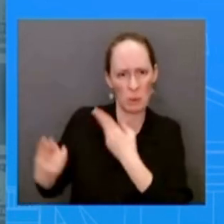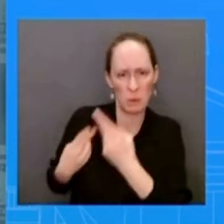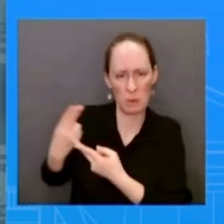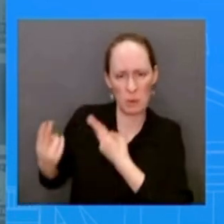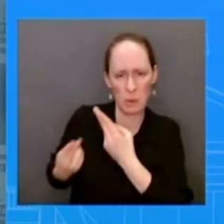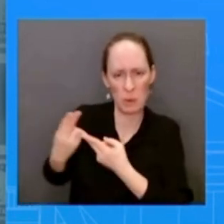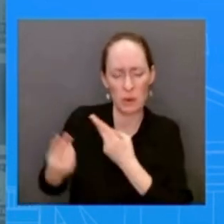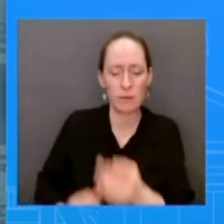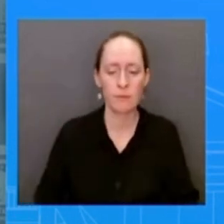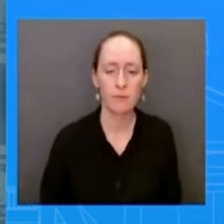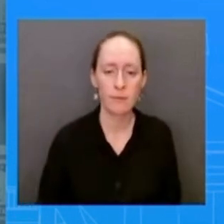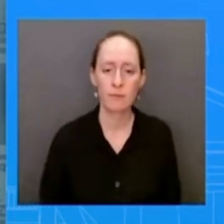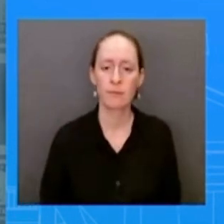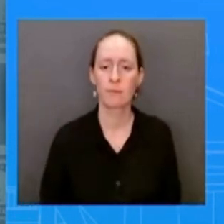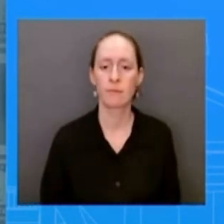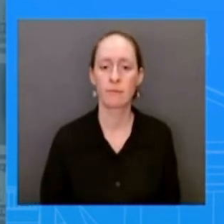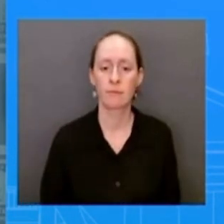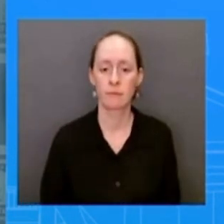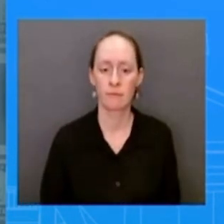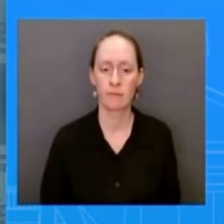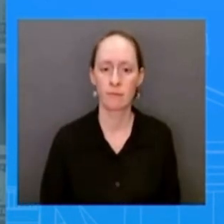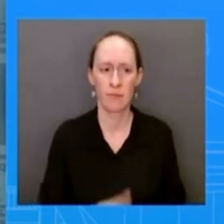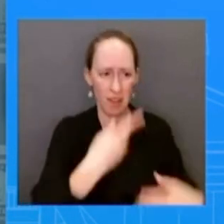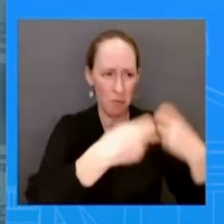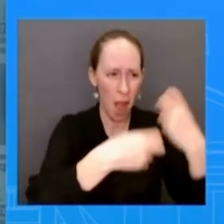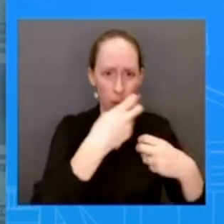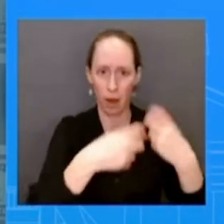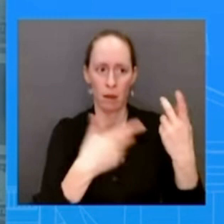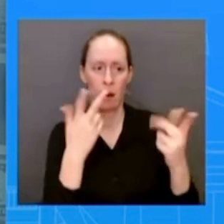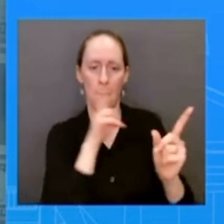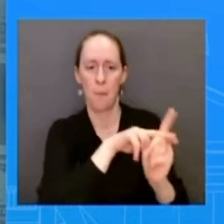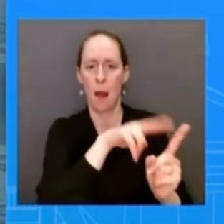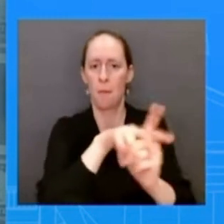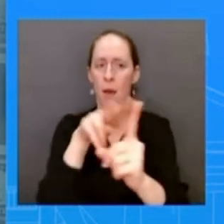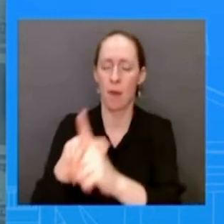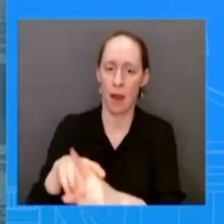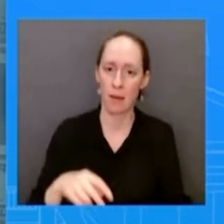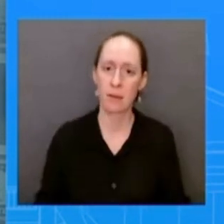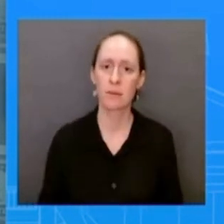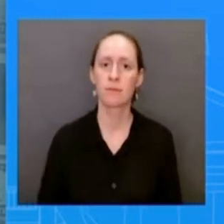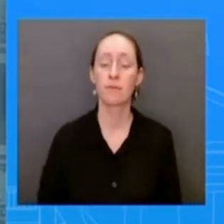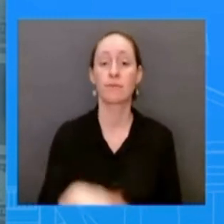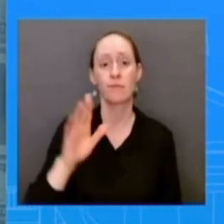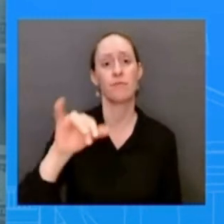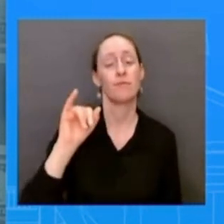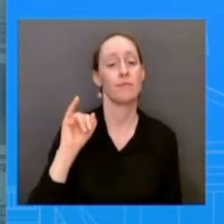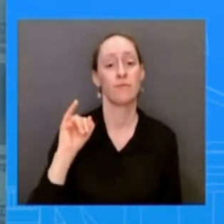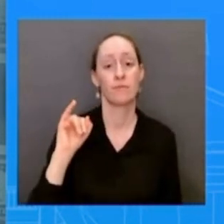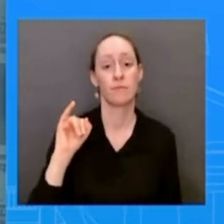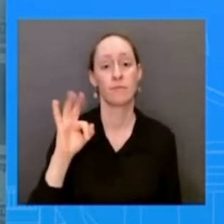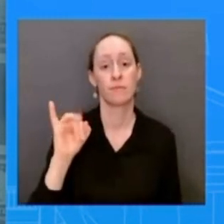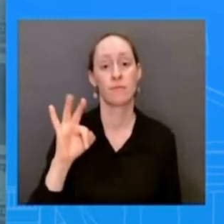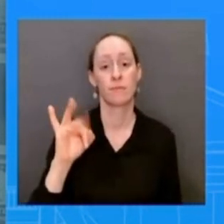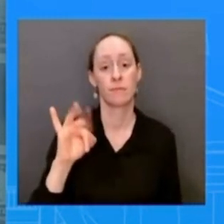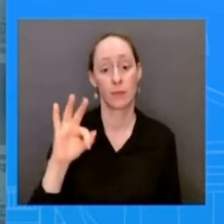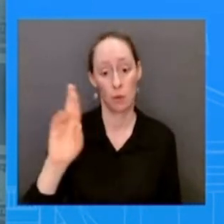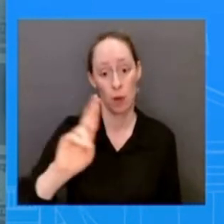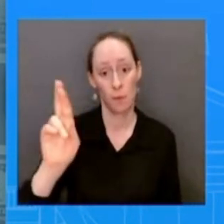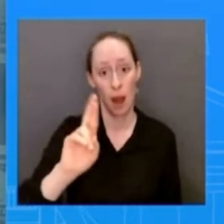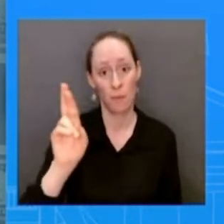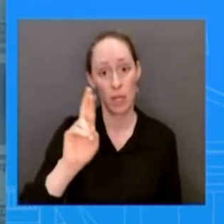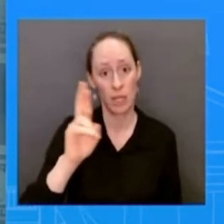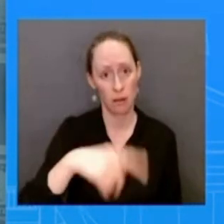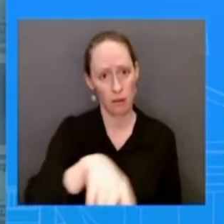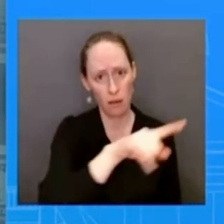over and over again if republicans in congress would come and work with us to deal with this issue we can get it done